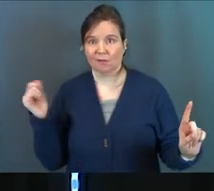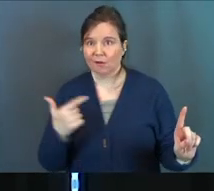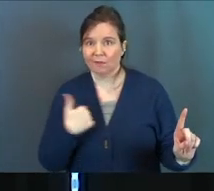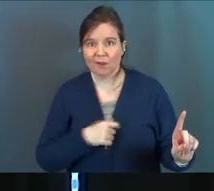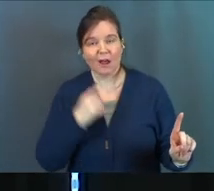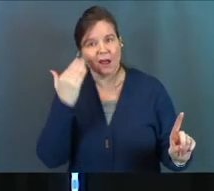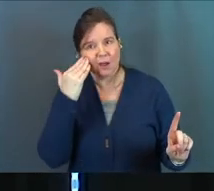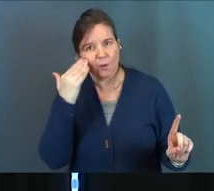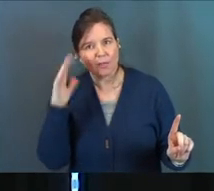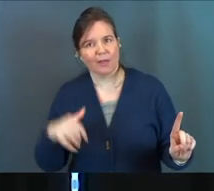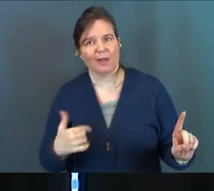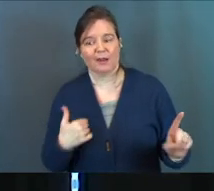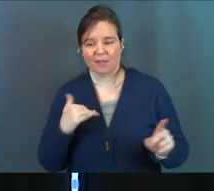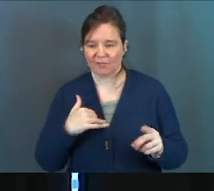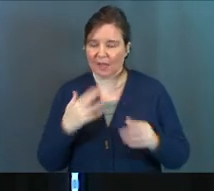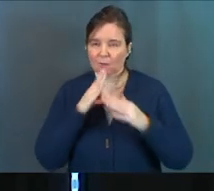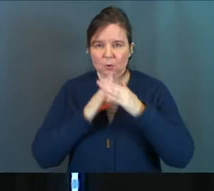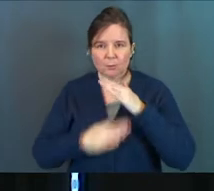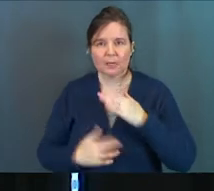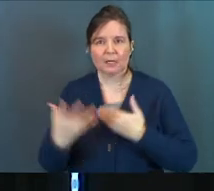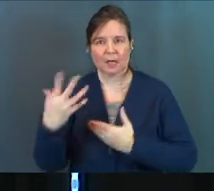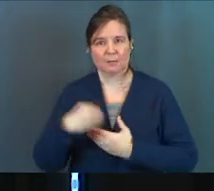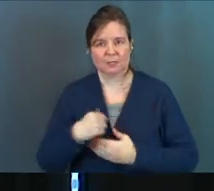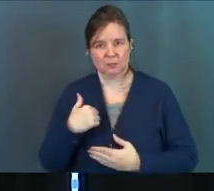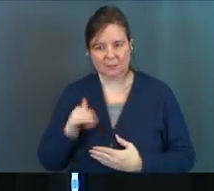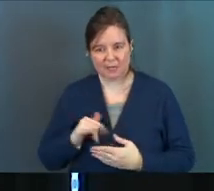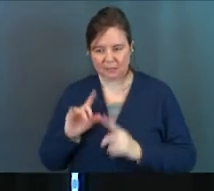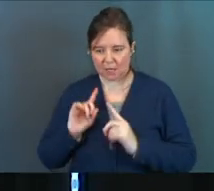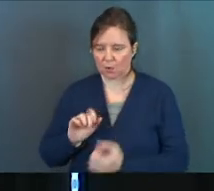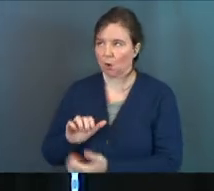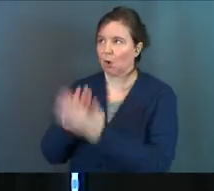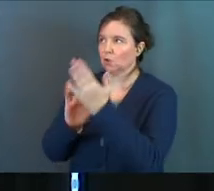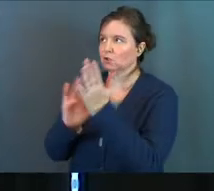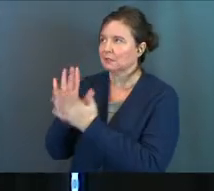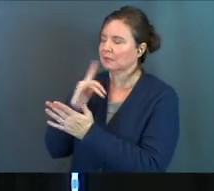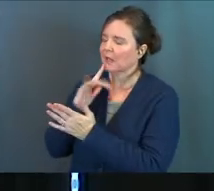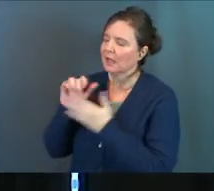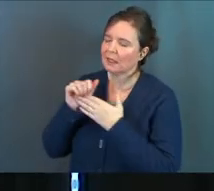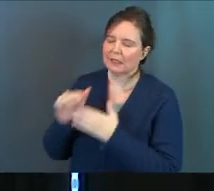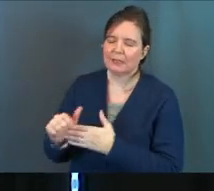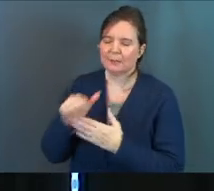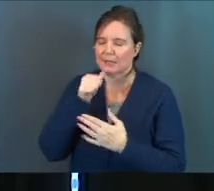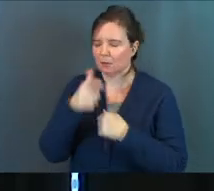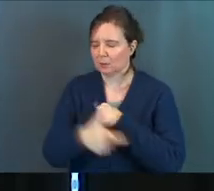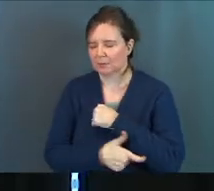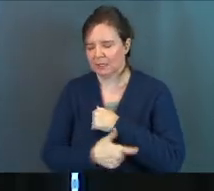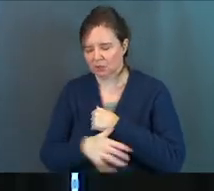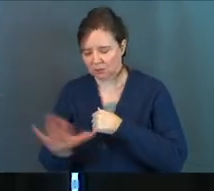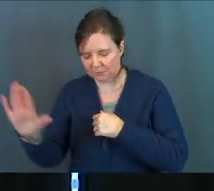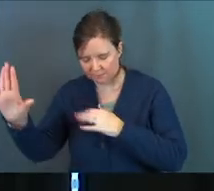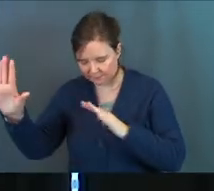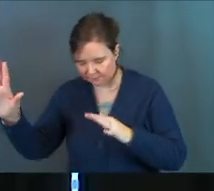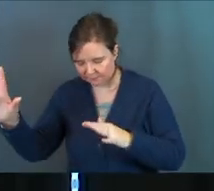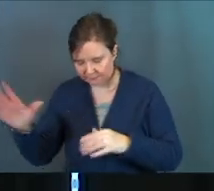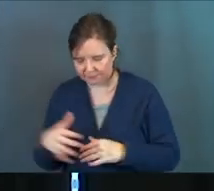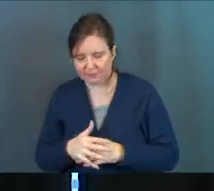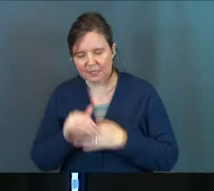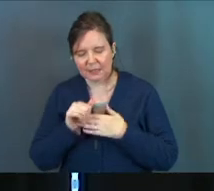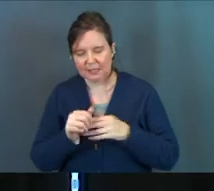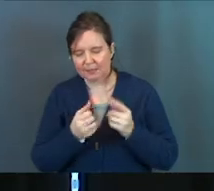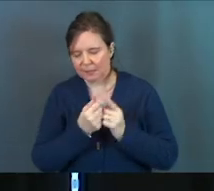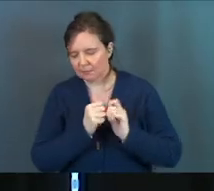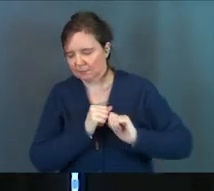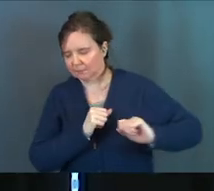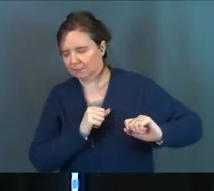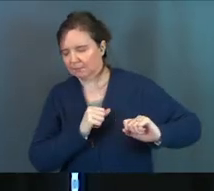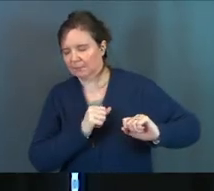And I know that. And that humility comes into me as I go to Jesus and say, lead me not into temptation. Lead me